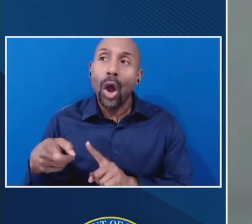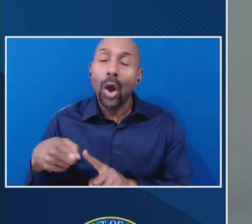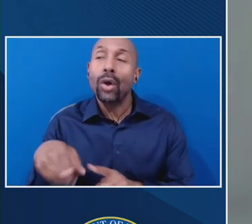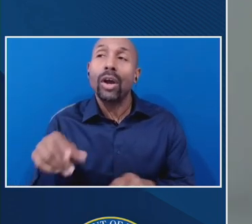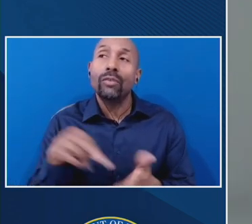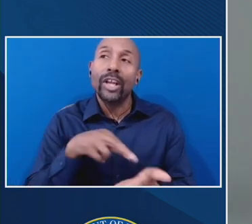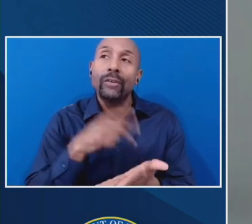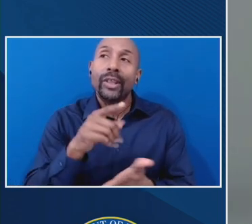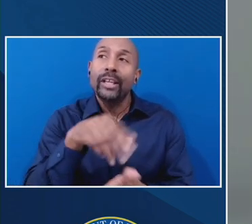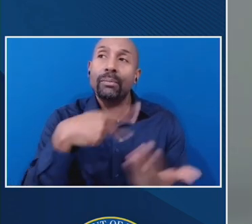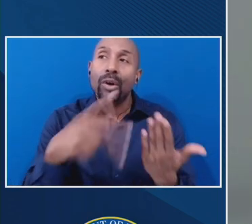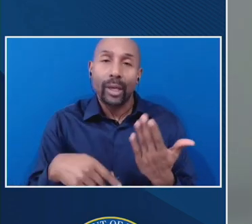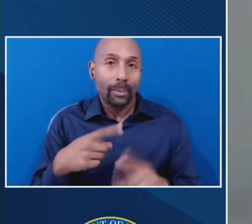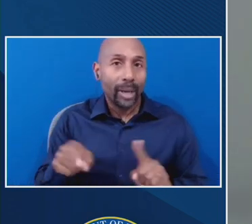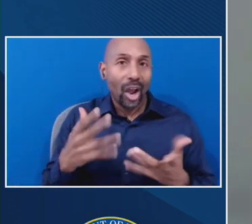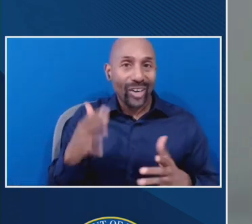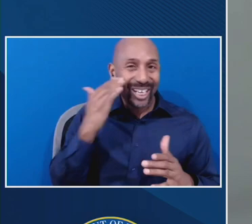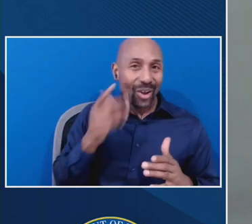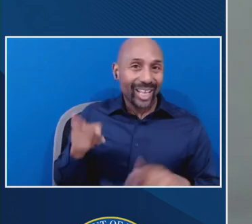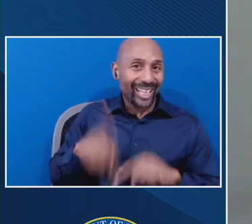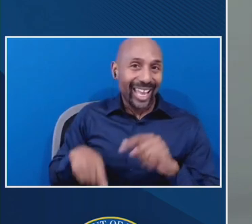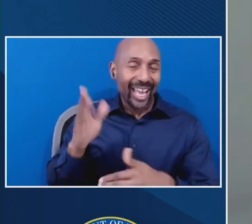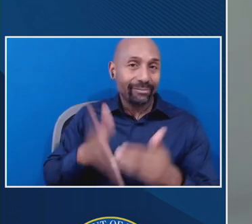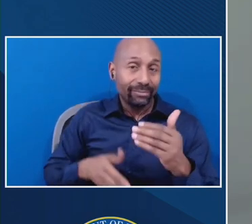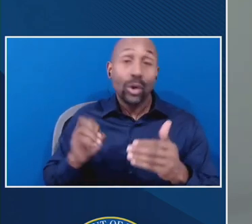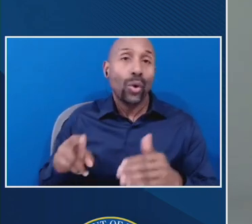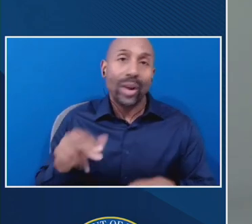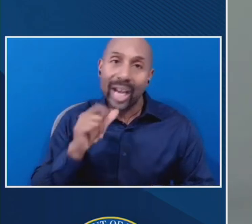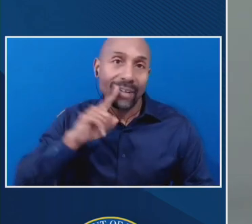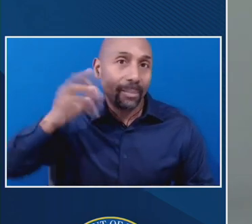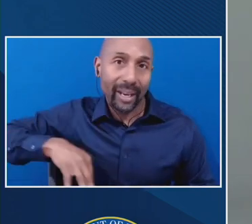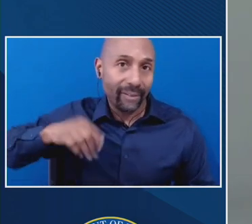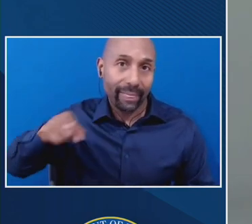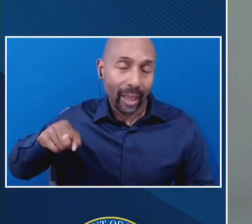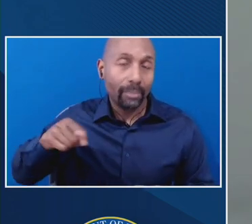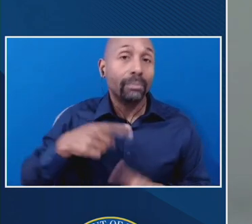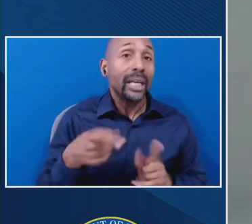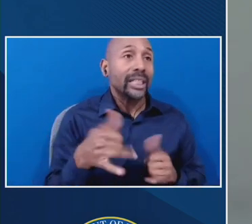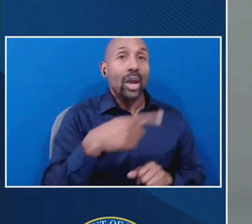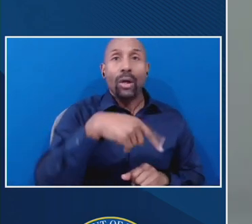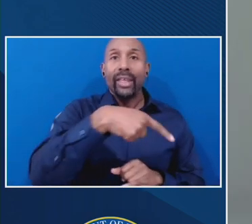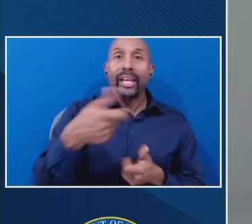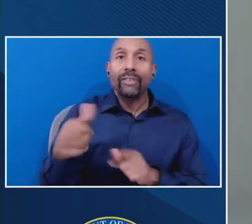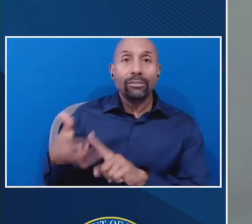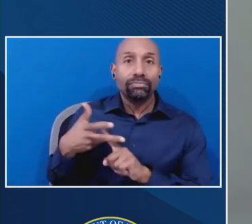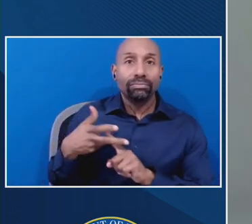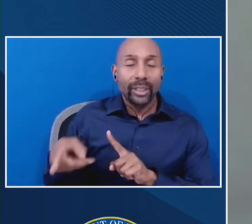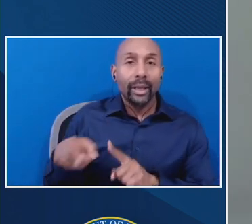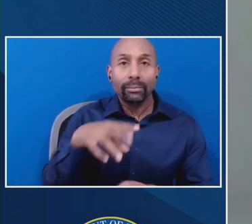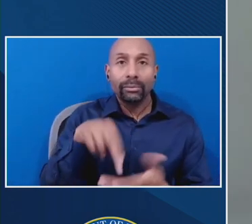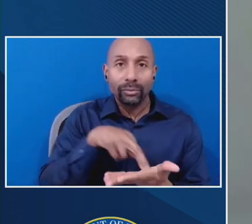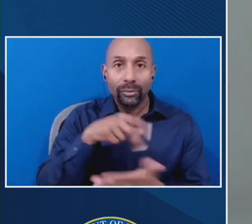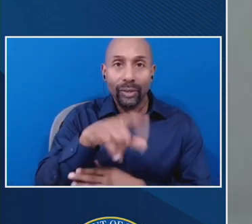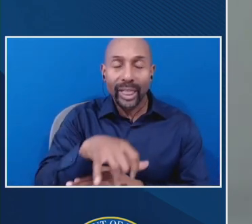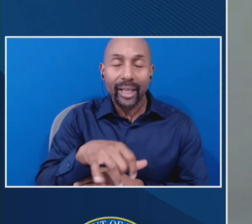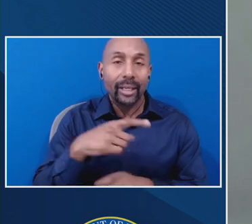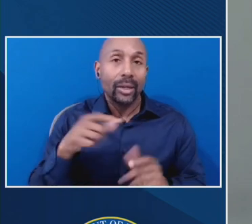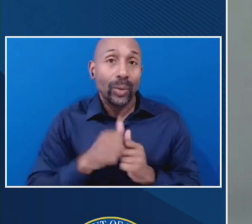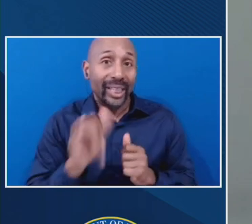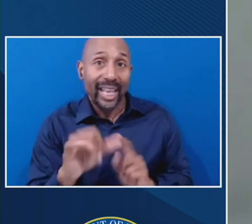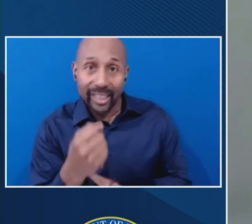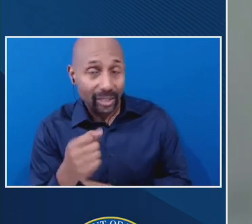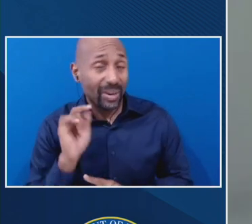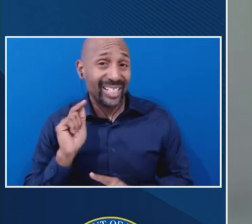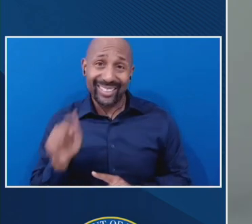benefit from or don't really benefit any students. And in that case, those are, are, are situations where this unfortunately would not really help because, uh,